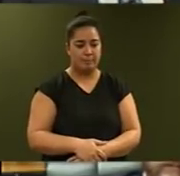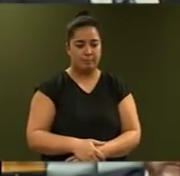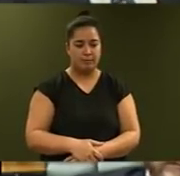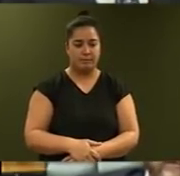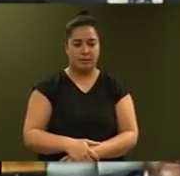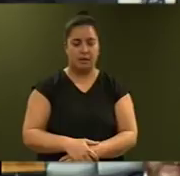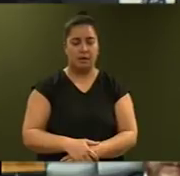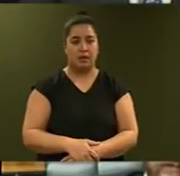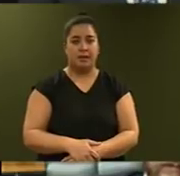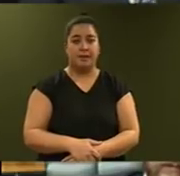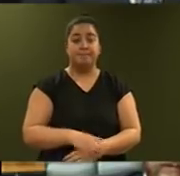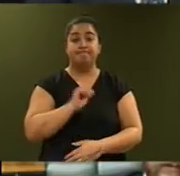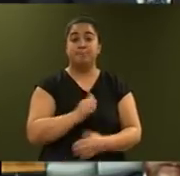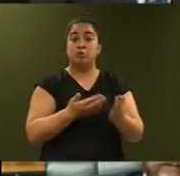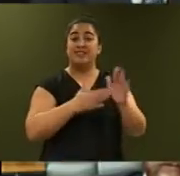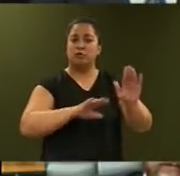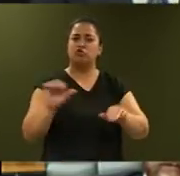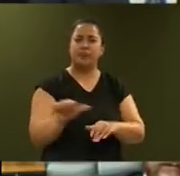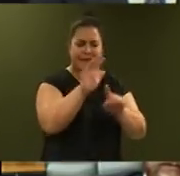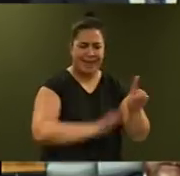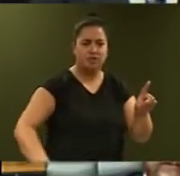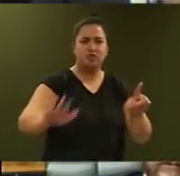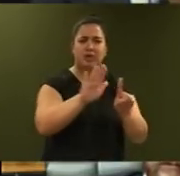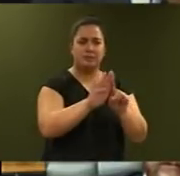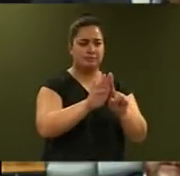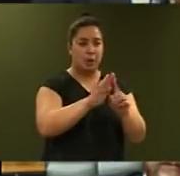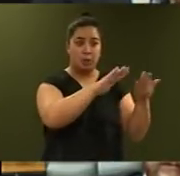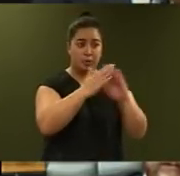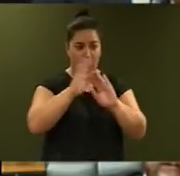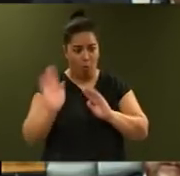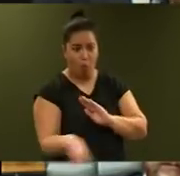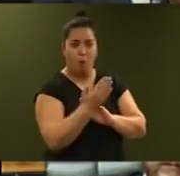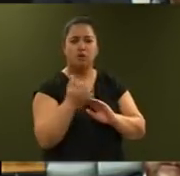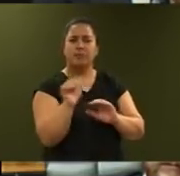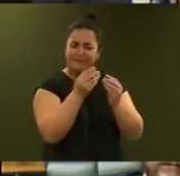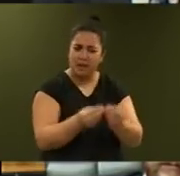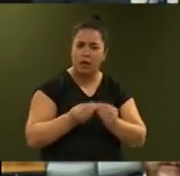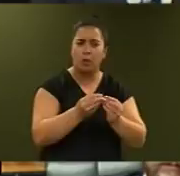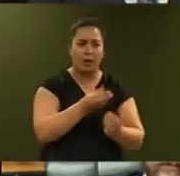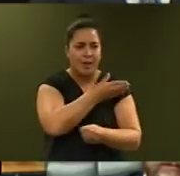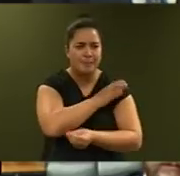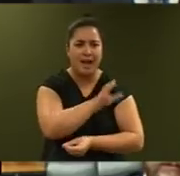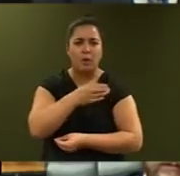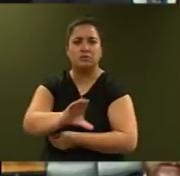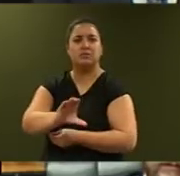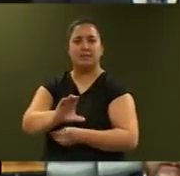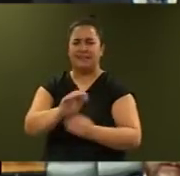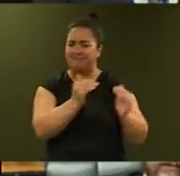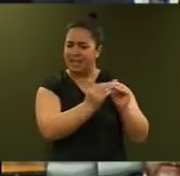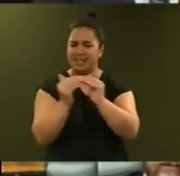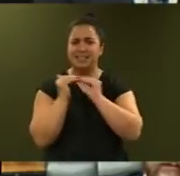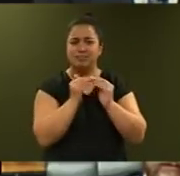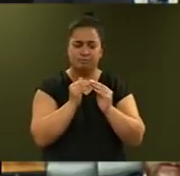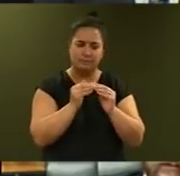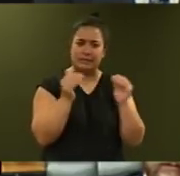New Zealand should be a nation in which all communities are valued and empowered. A nation of fairness and equal opportunity. This